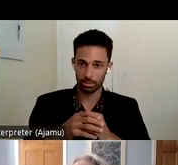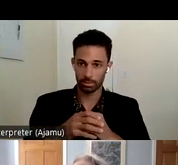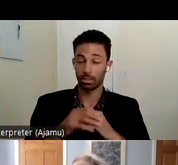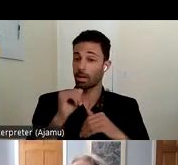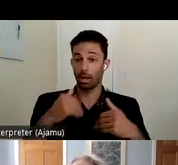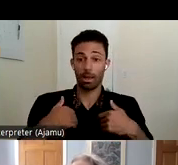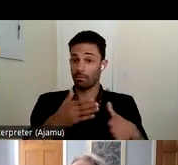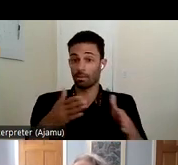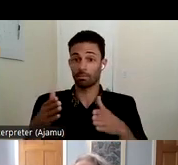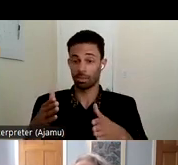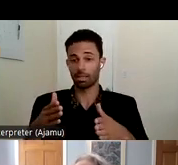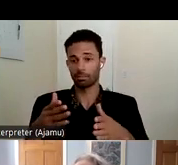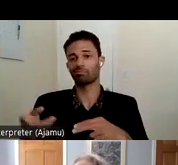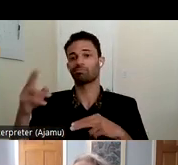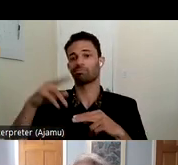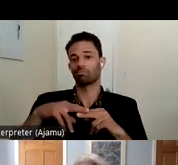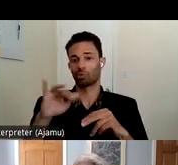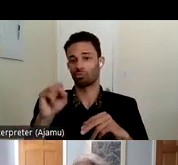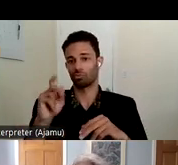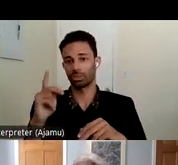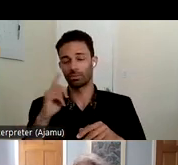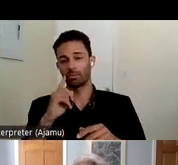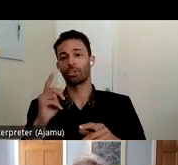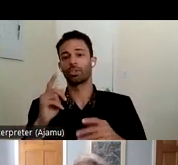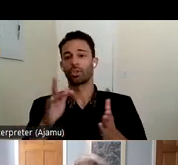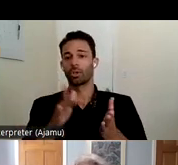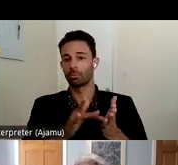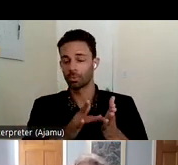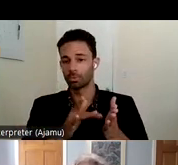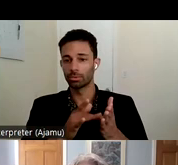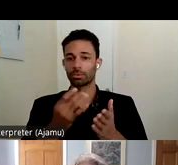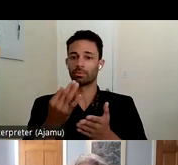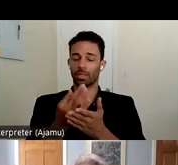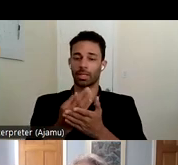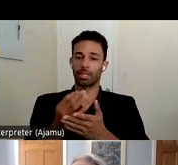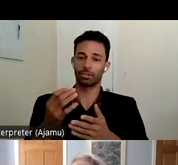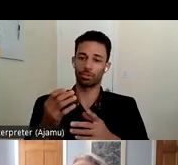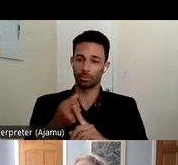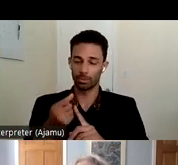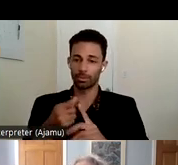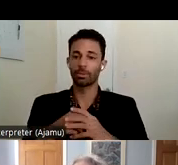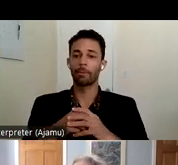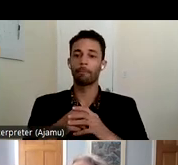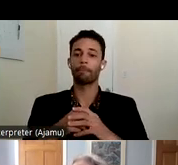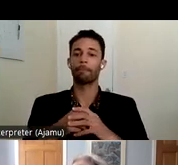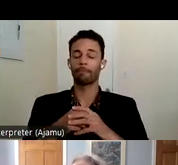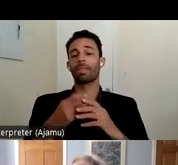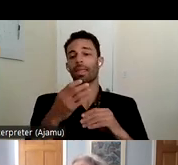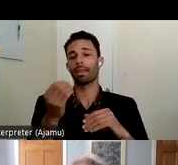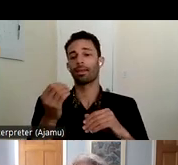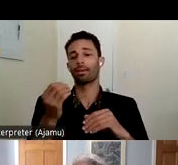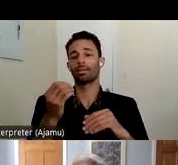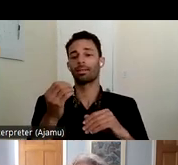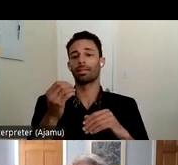abuse and financial insecurity for individuals but also it interferes with the accumulation of